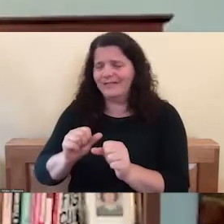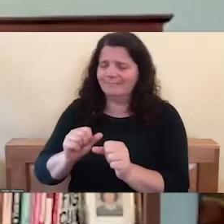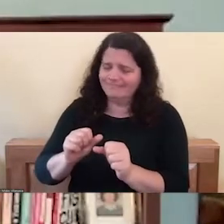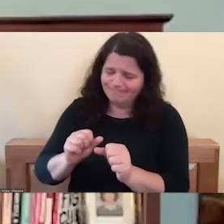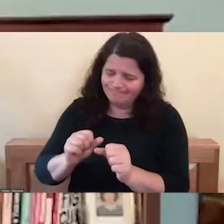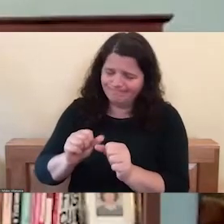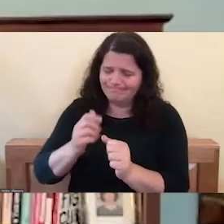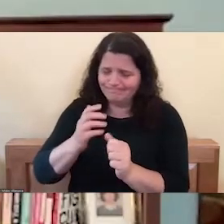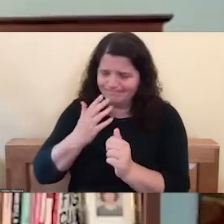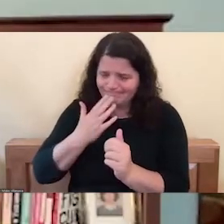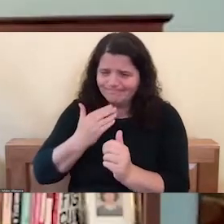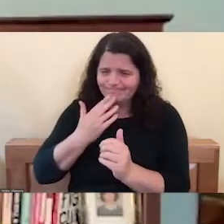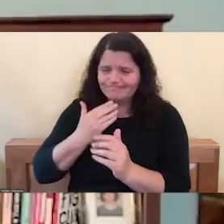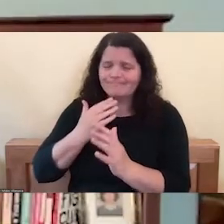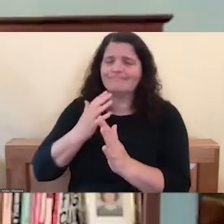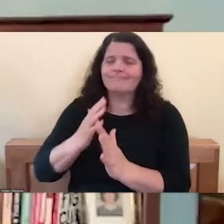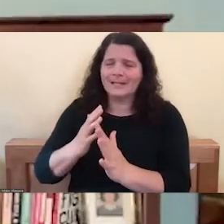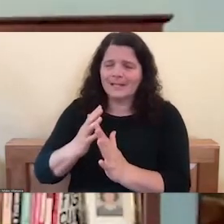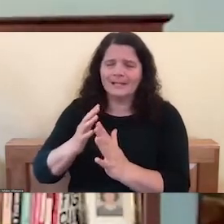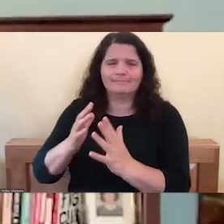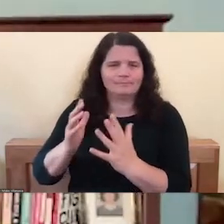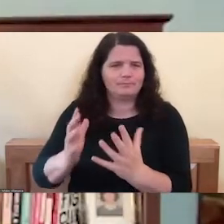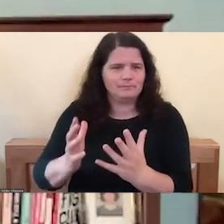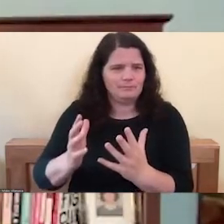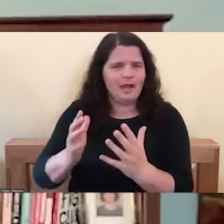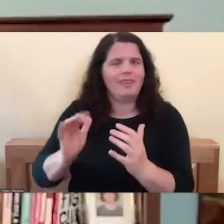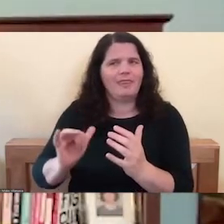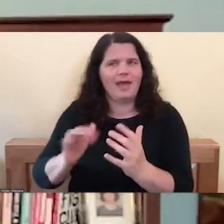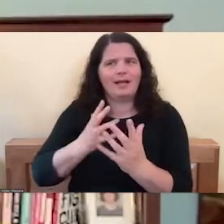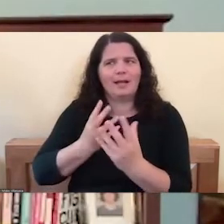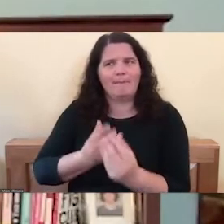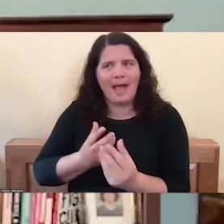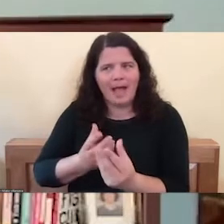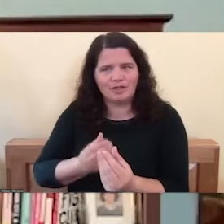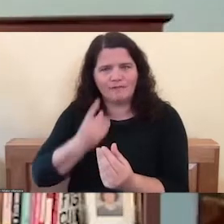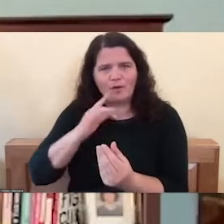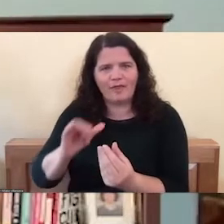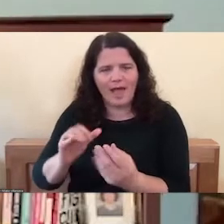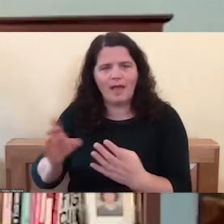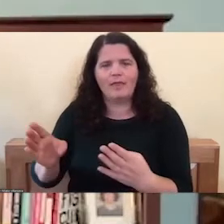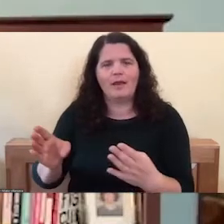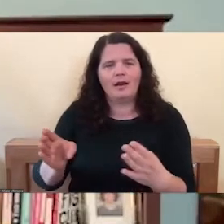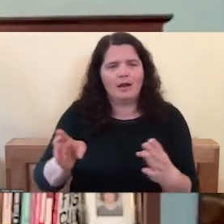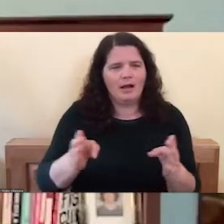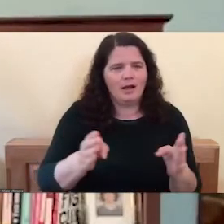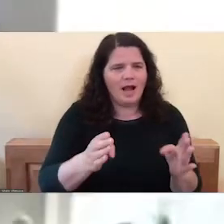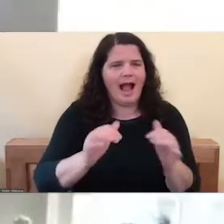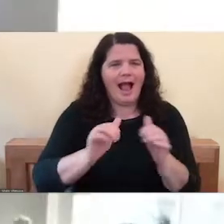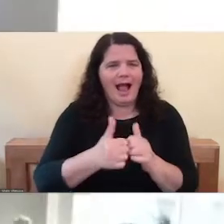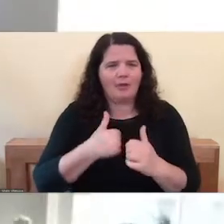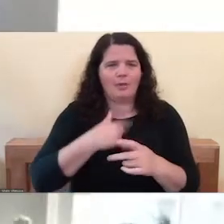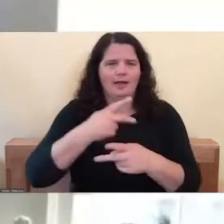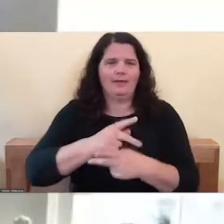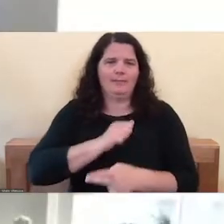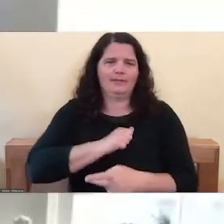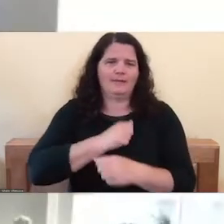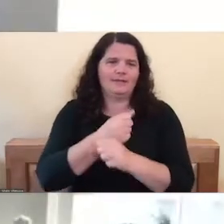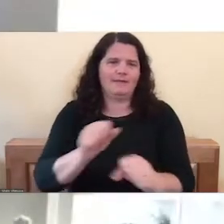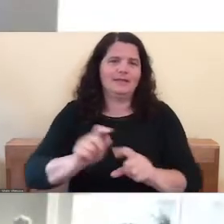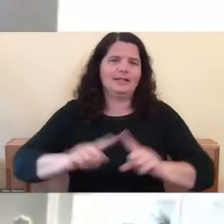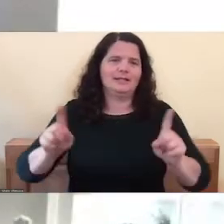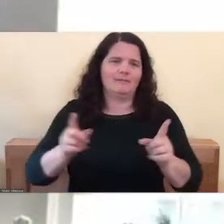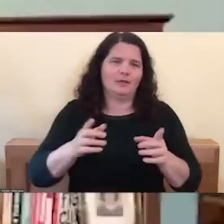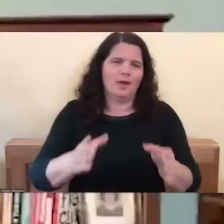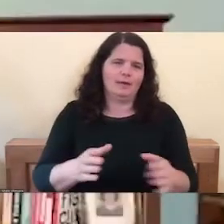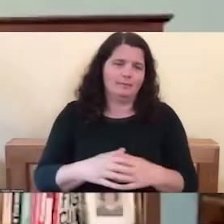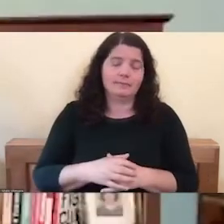more able we are to actually find new ways of trying to keep ourselves safe. Yeah. But, but that it's, it's